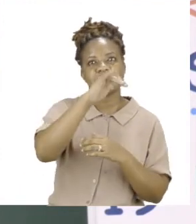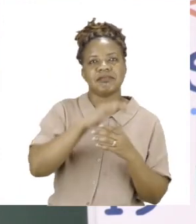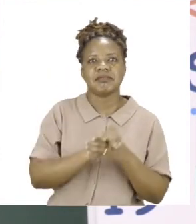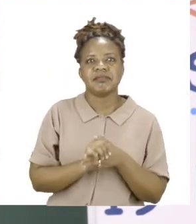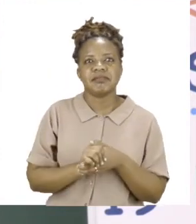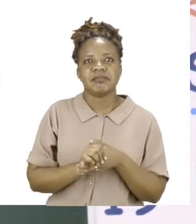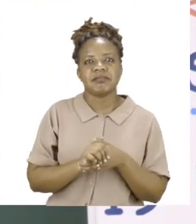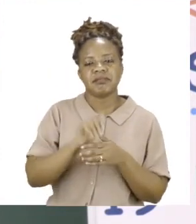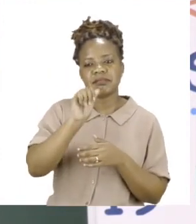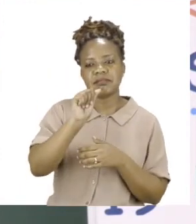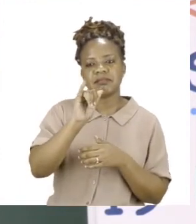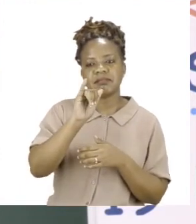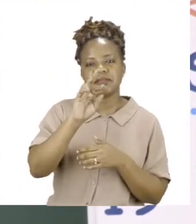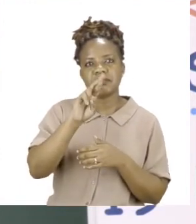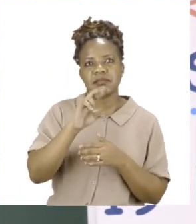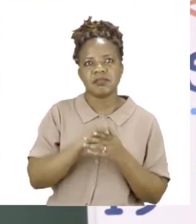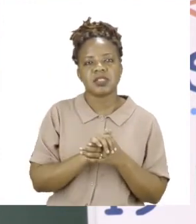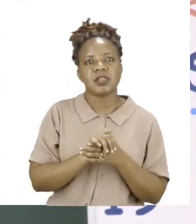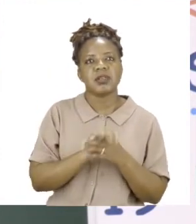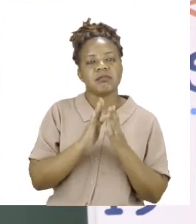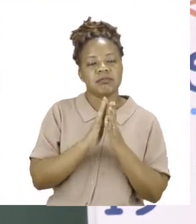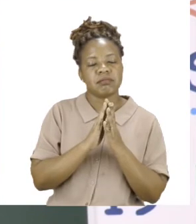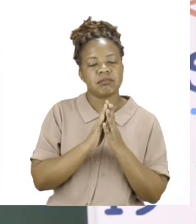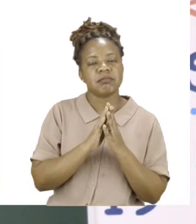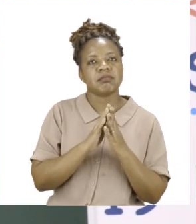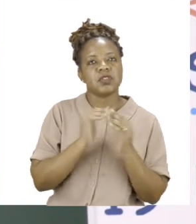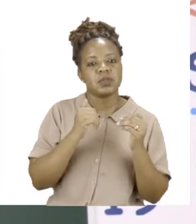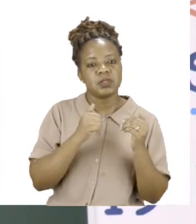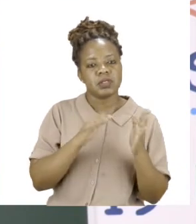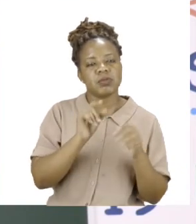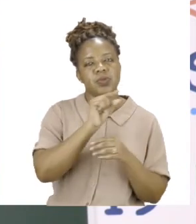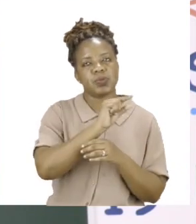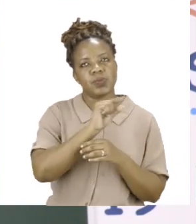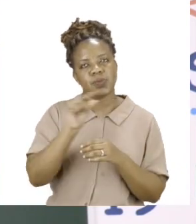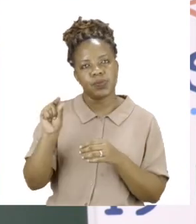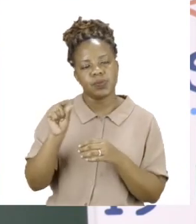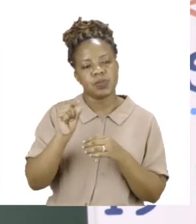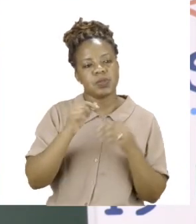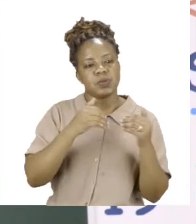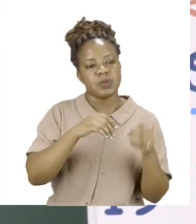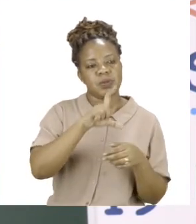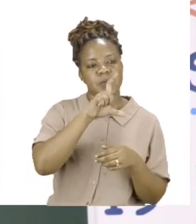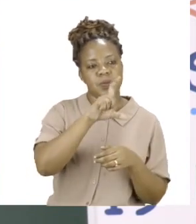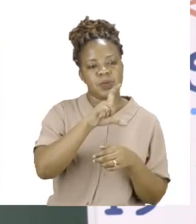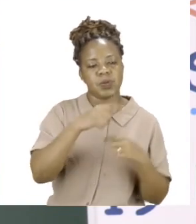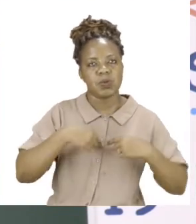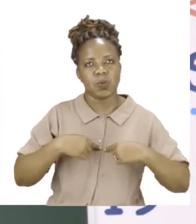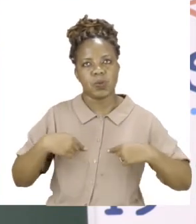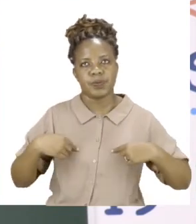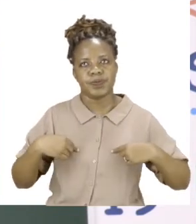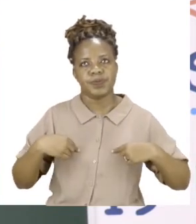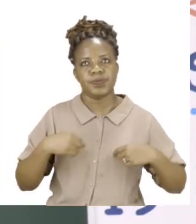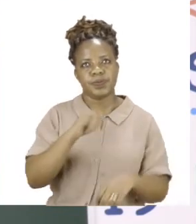word we. And we are continuing in the line that we stopped. So we are saying, we, capital letter